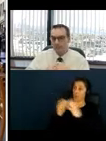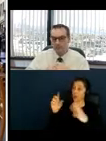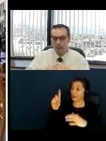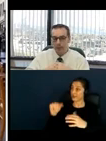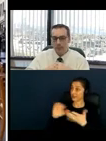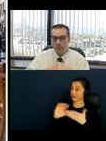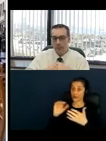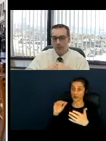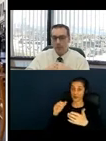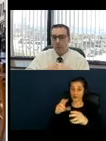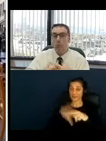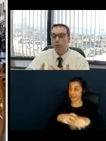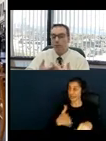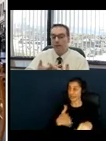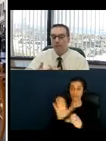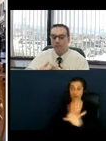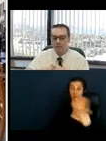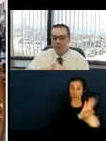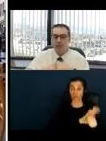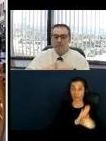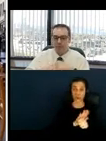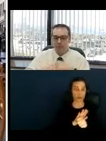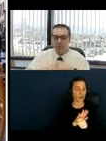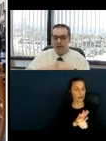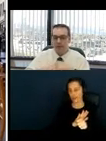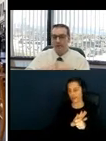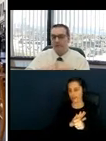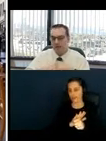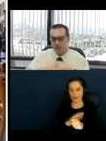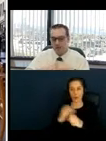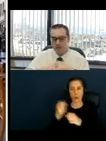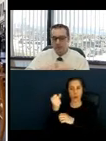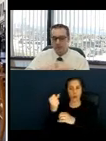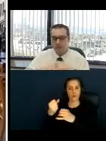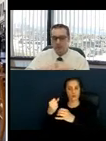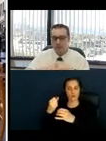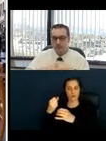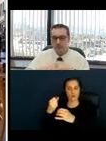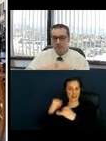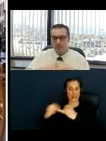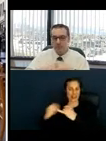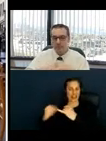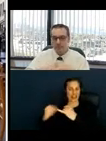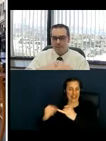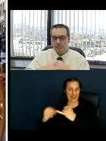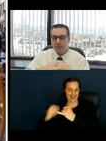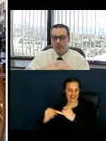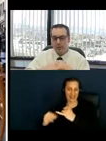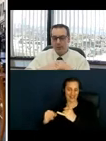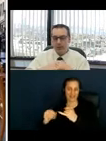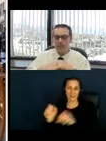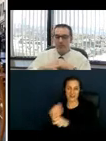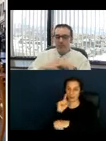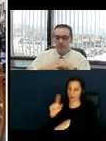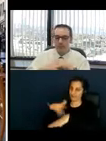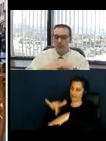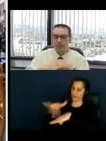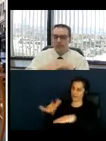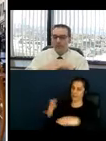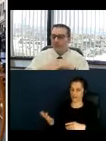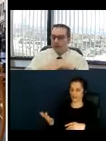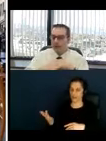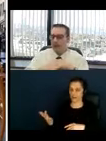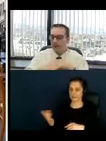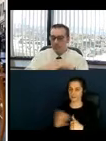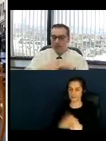available to them or will become available after the current diners are finished. And as mentioned before, an accessible route will